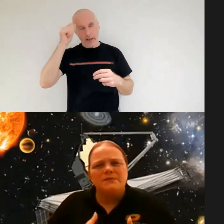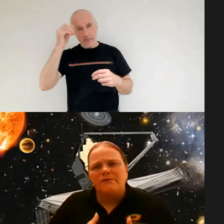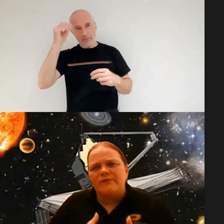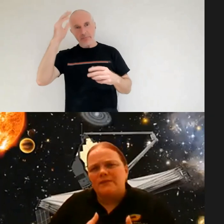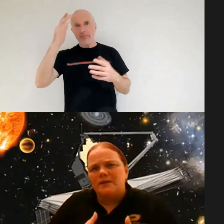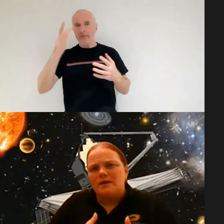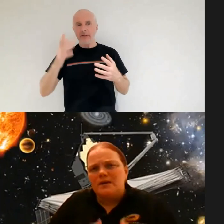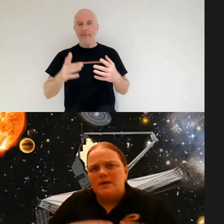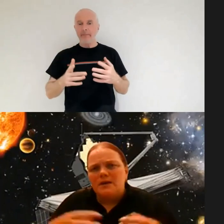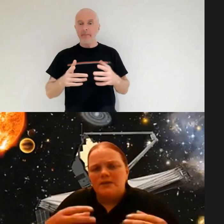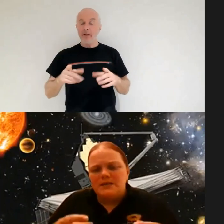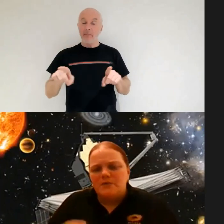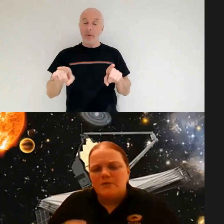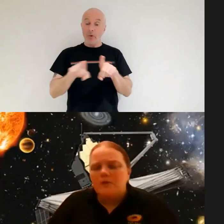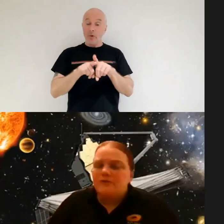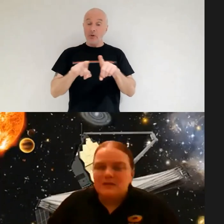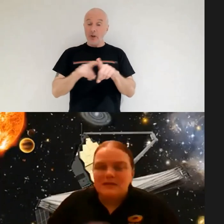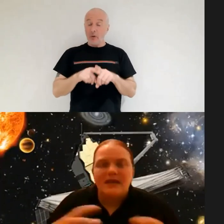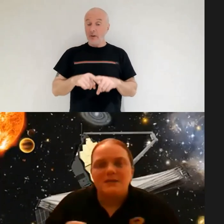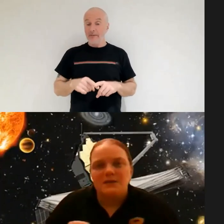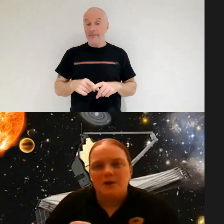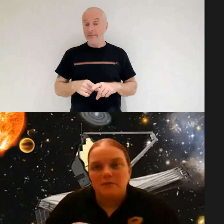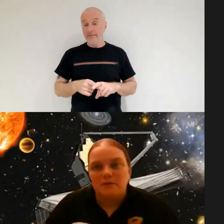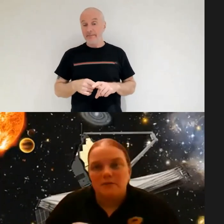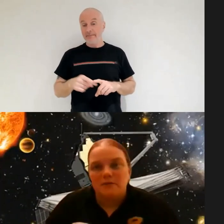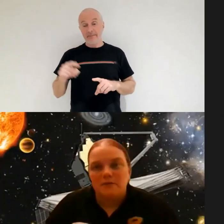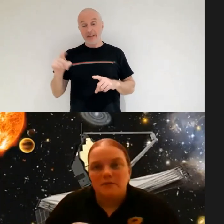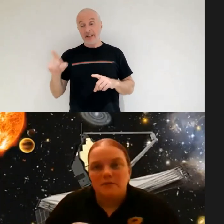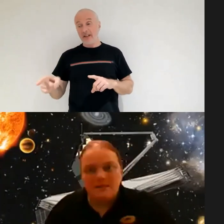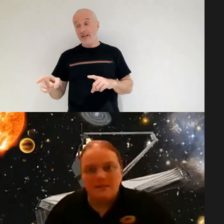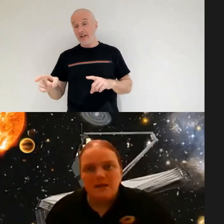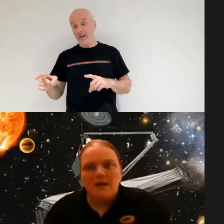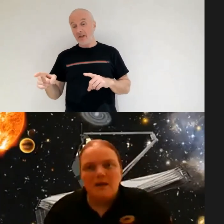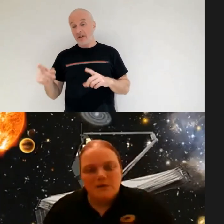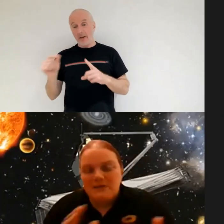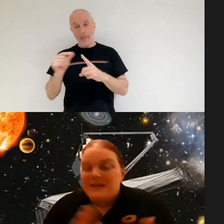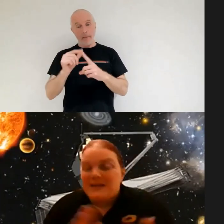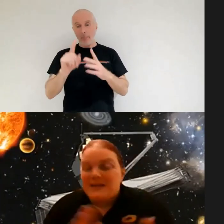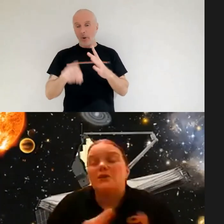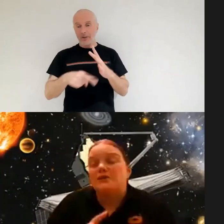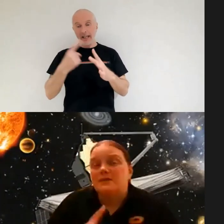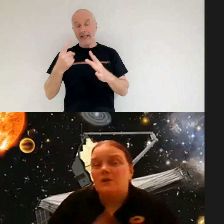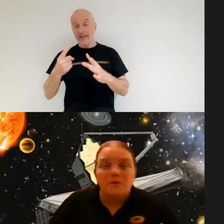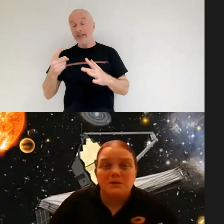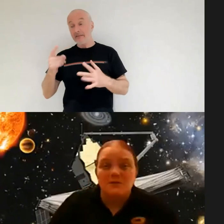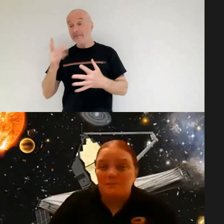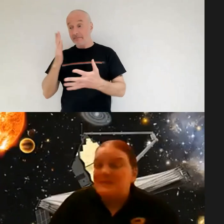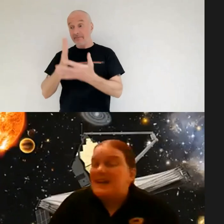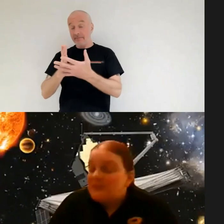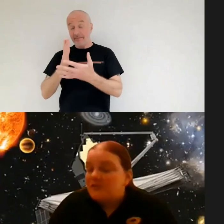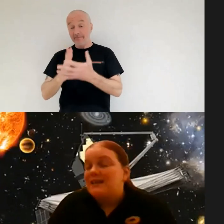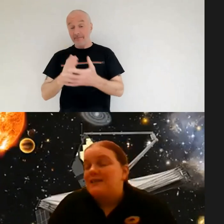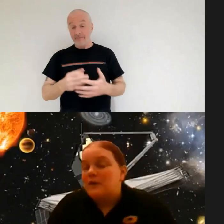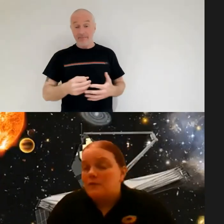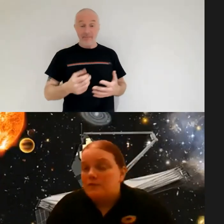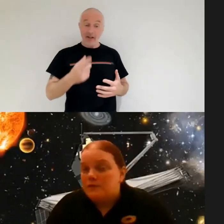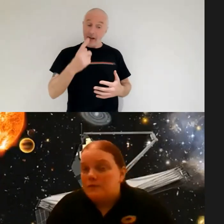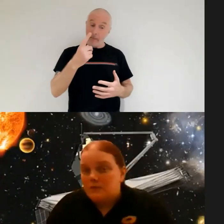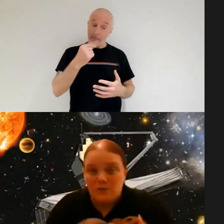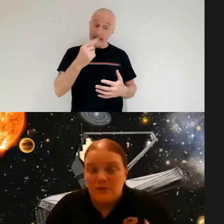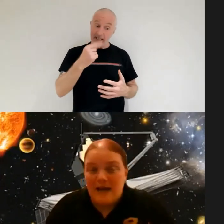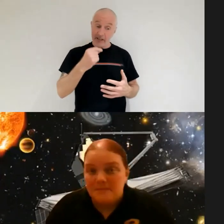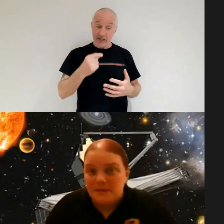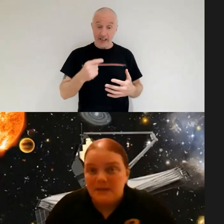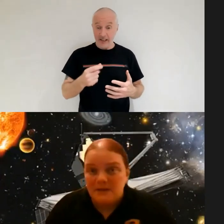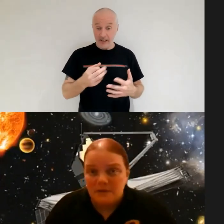in terms of the fact that these are not just telescopes these are projects so yes it's going to cost potentially in the long run